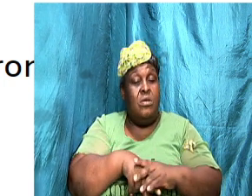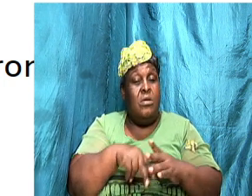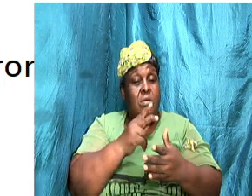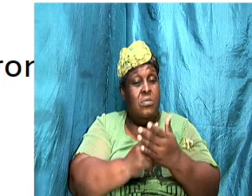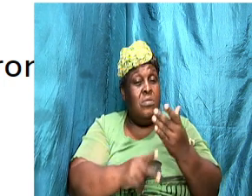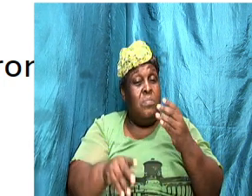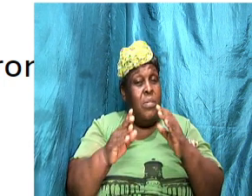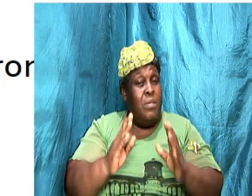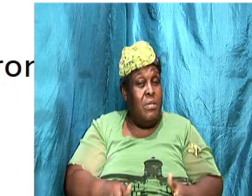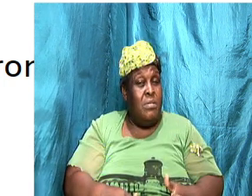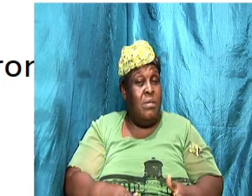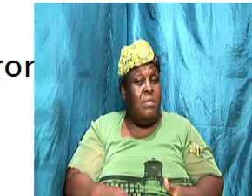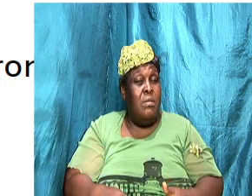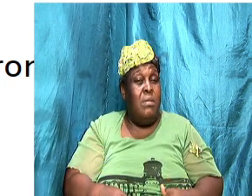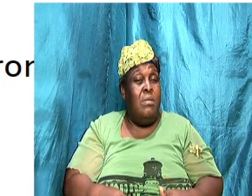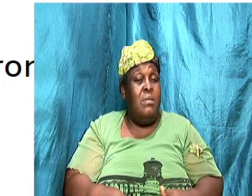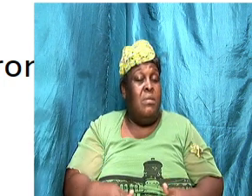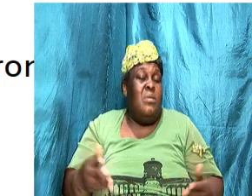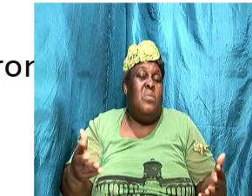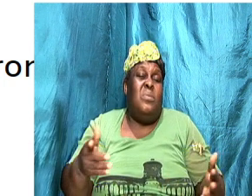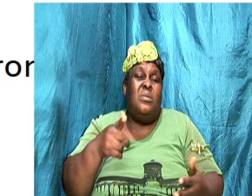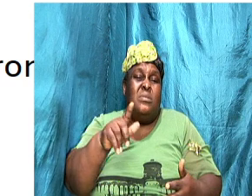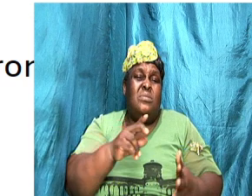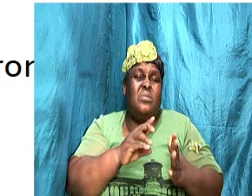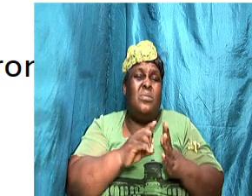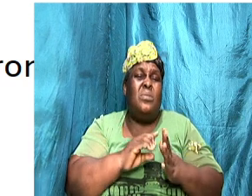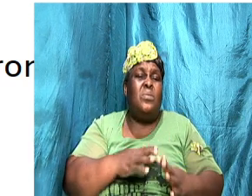what is it that you are willing to do